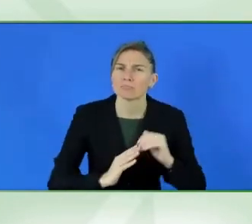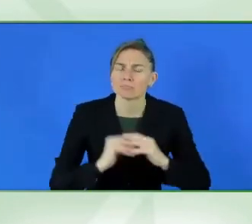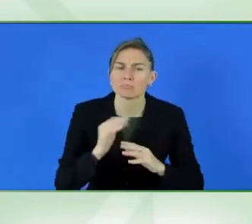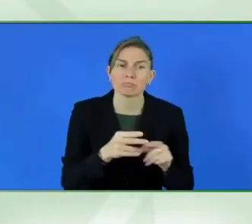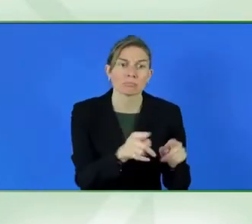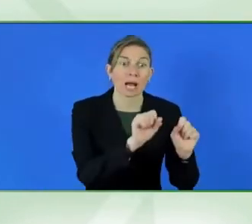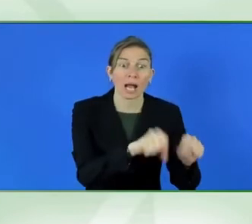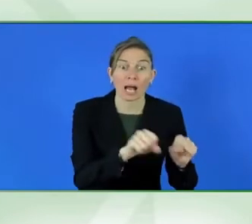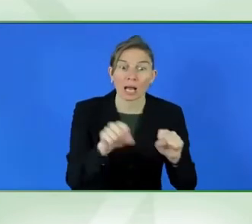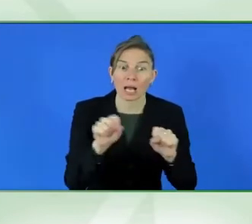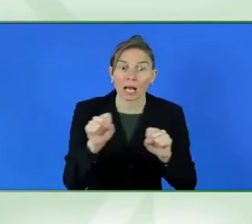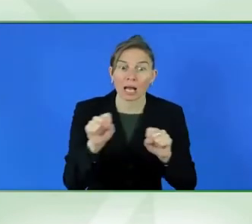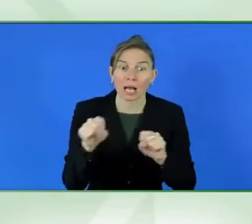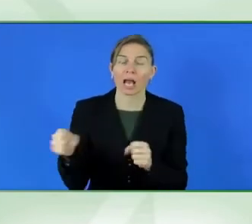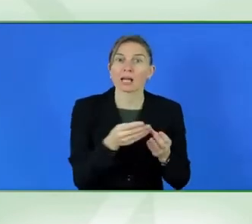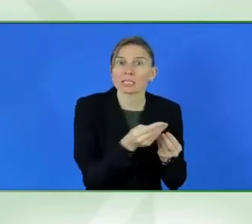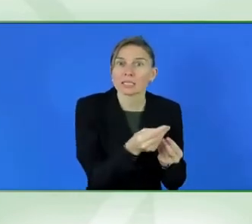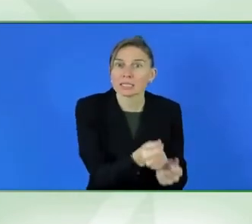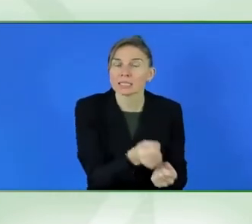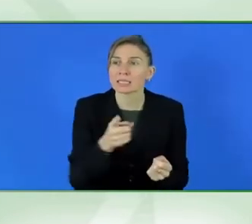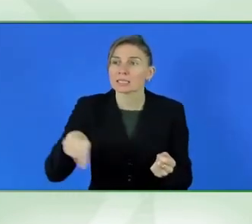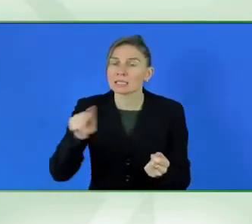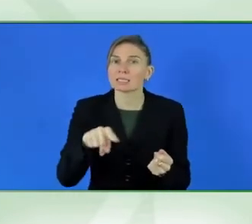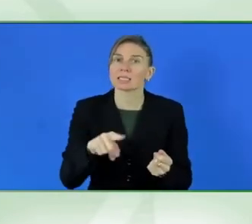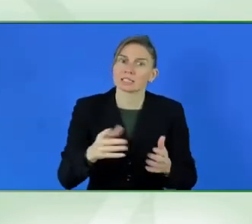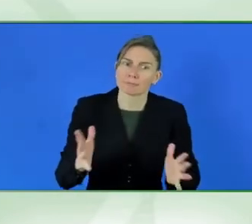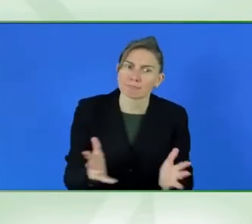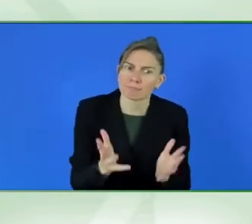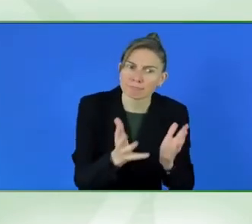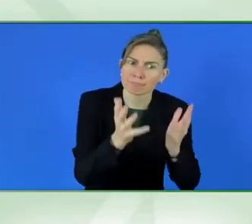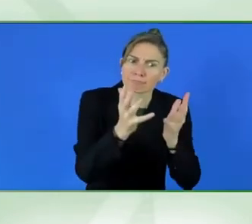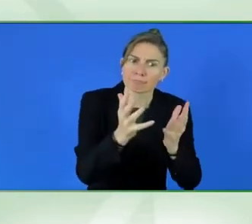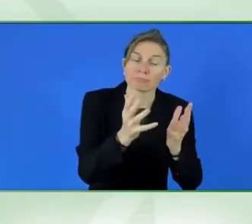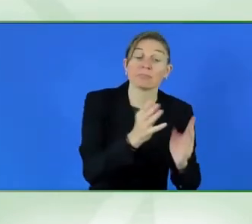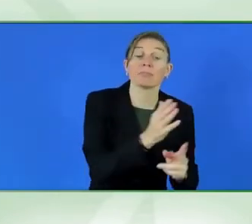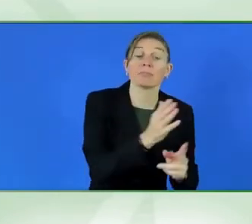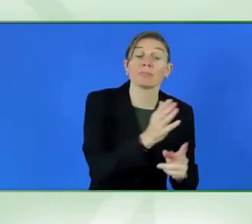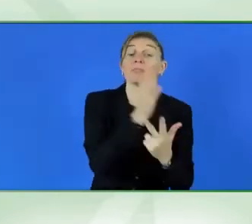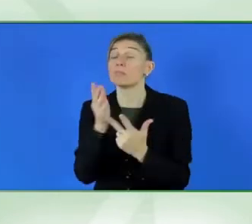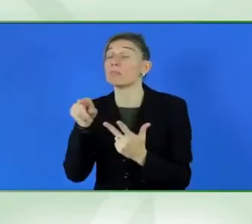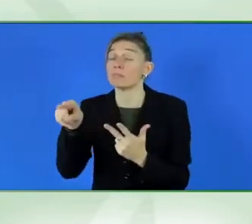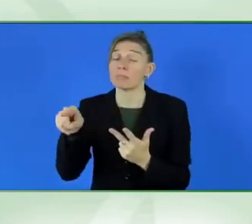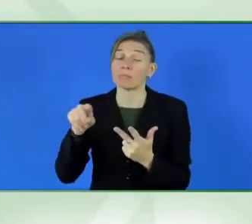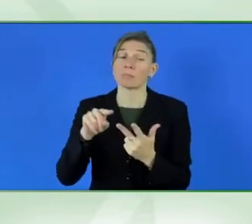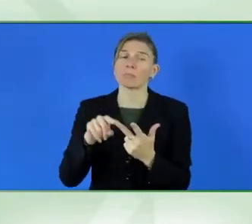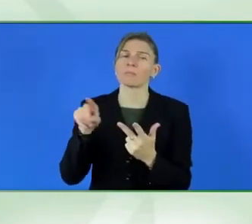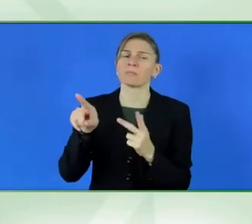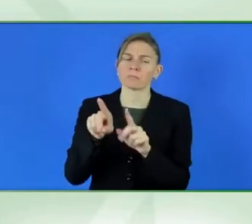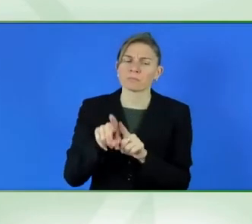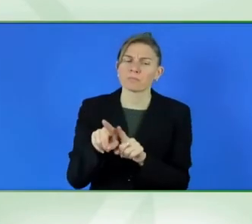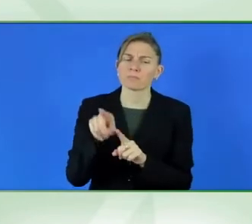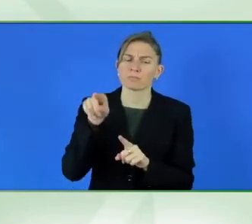themselves. And have, have, to have the platform where they can develop